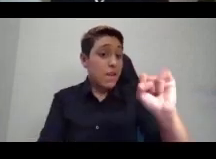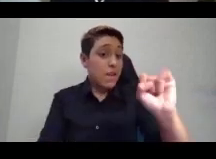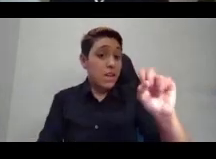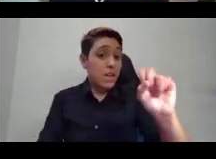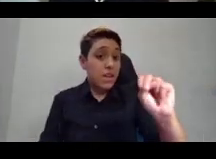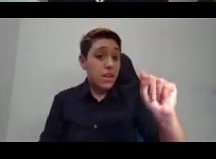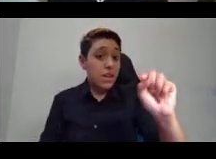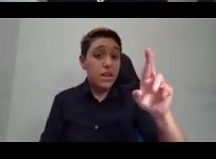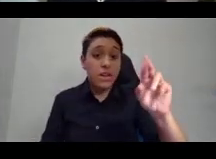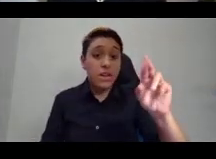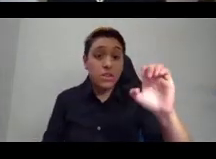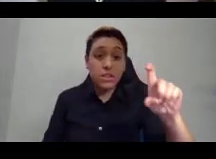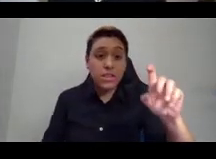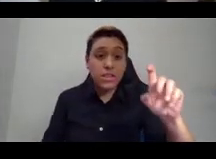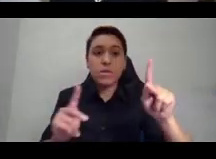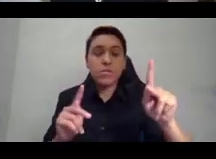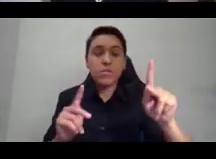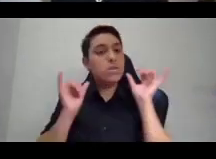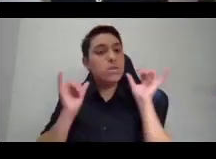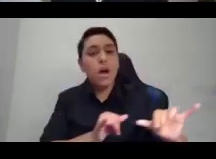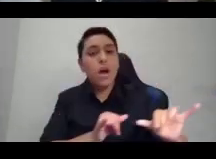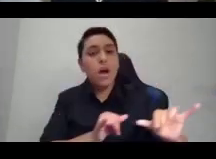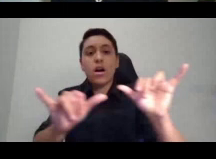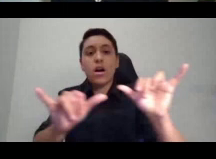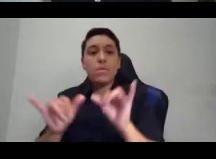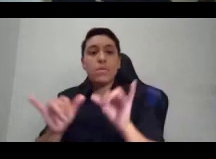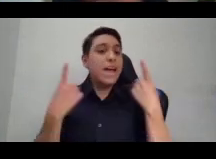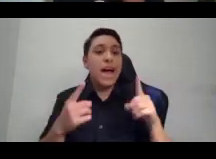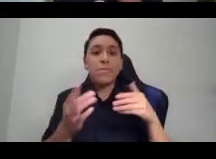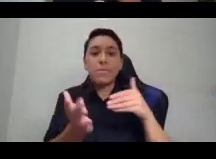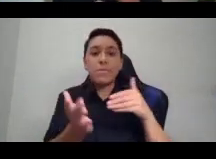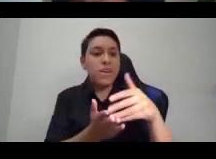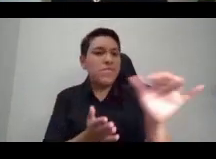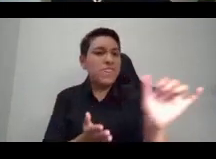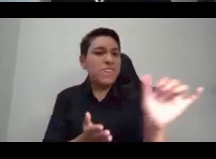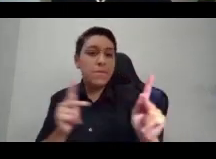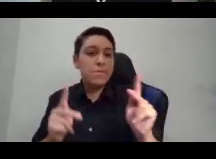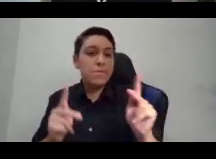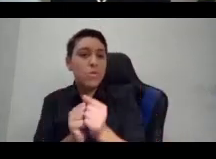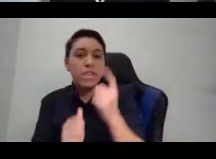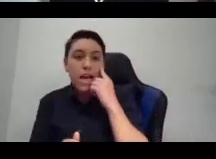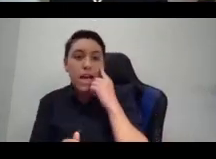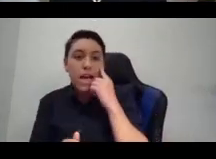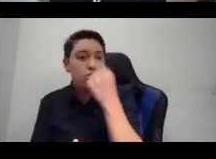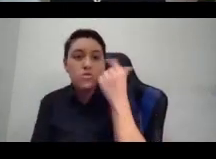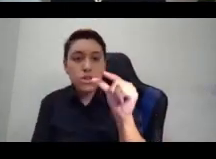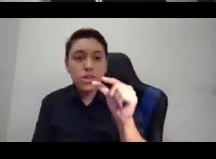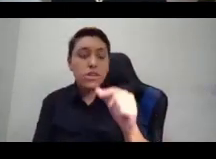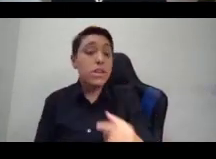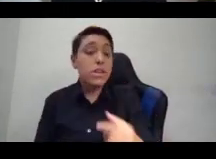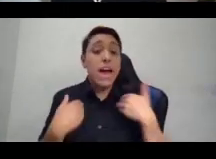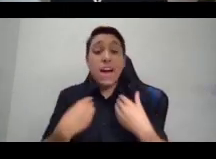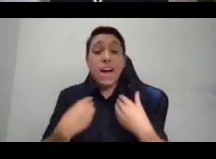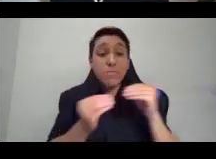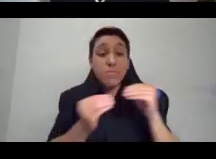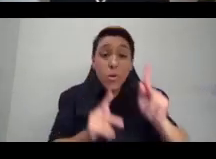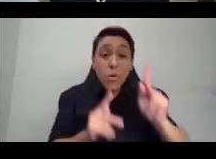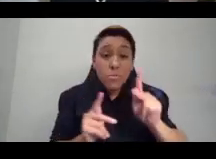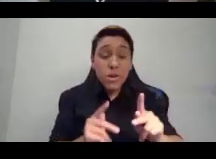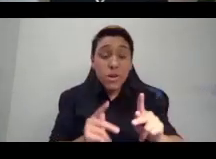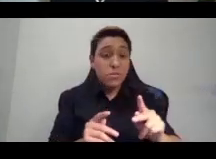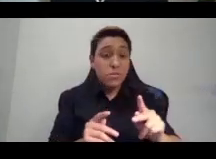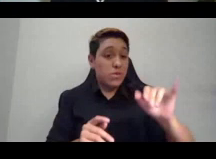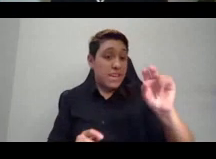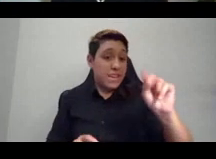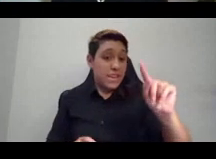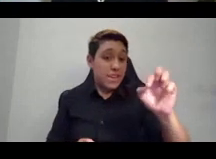hair. Another way that we could put it is that there are more intersex people in the world than there are people in the country of